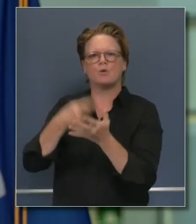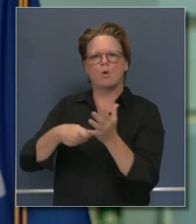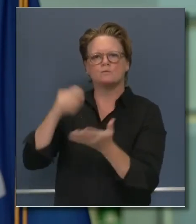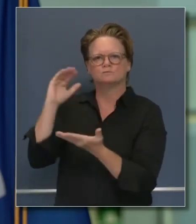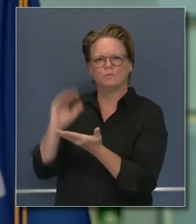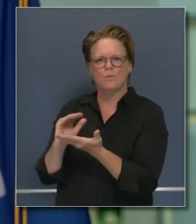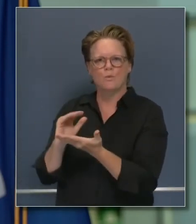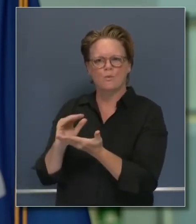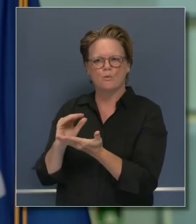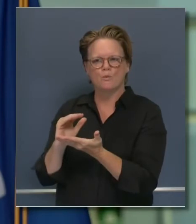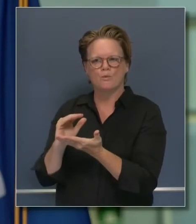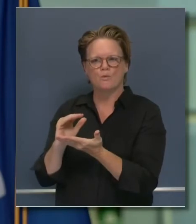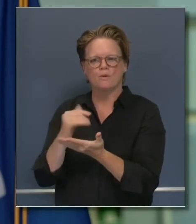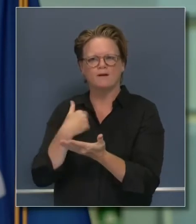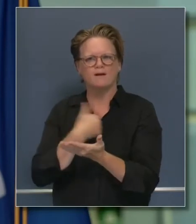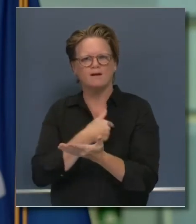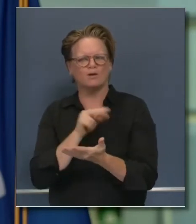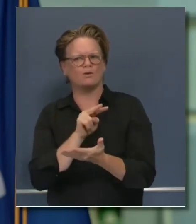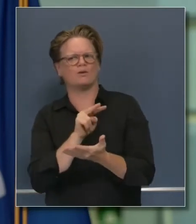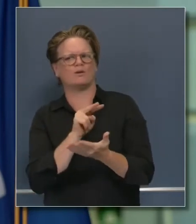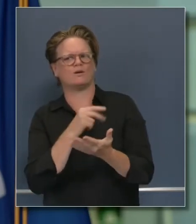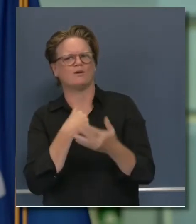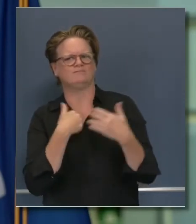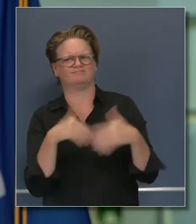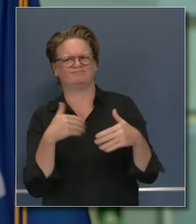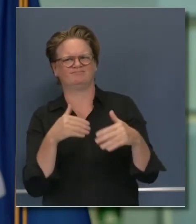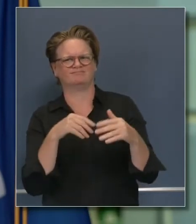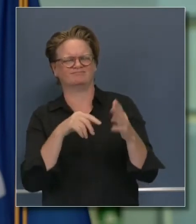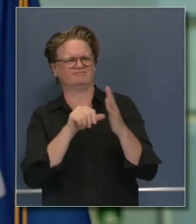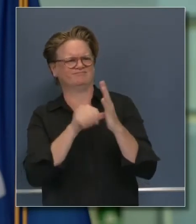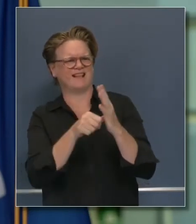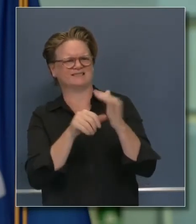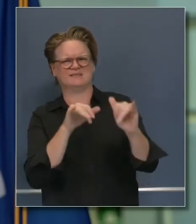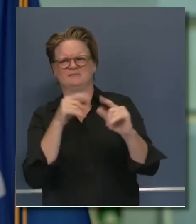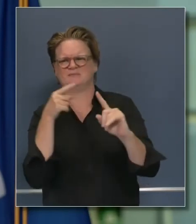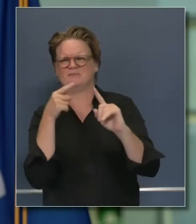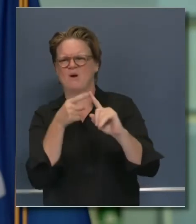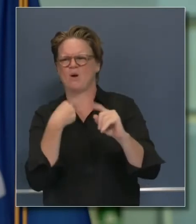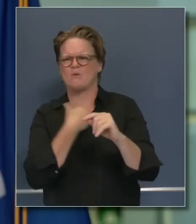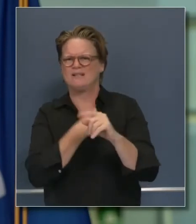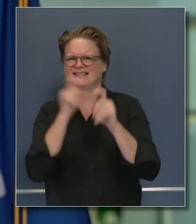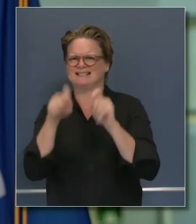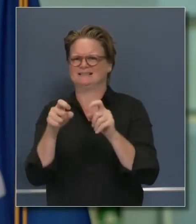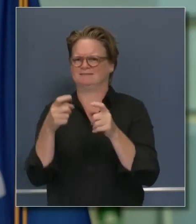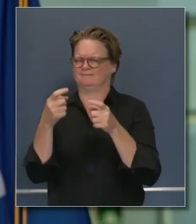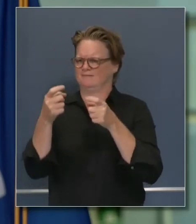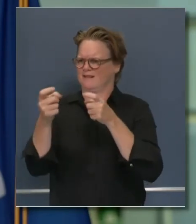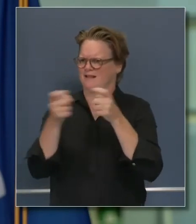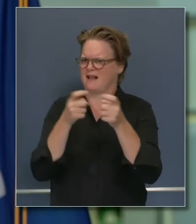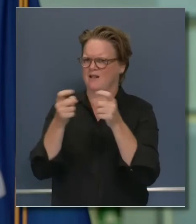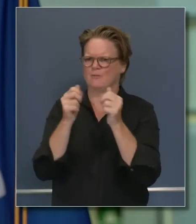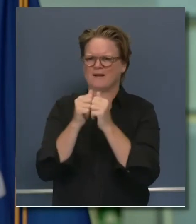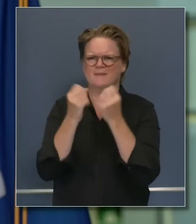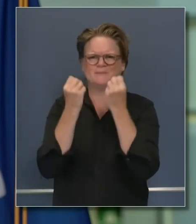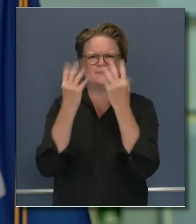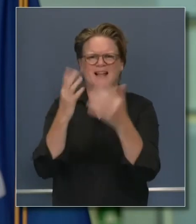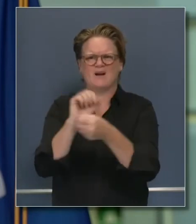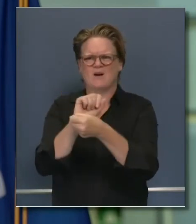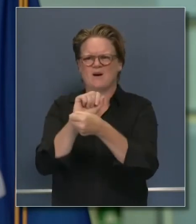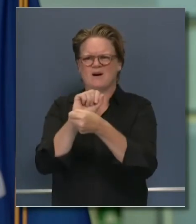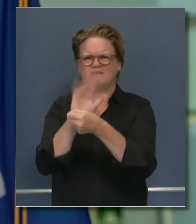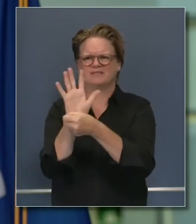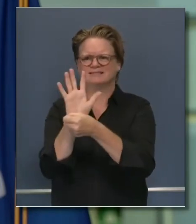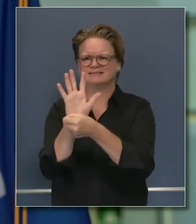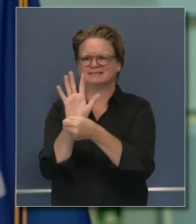and emphasizing a point the Governor made, the ability to deal with the disproportionate impact of COVID on communities that